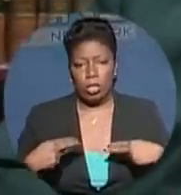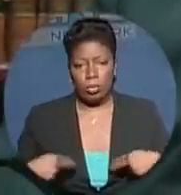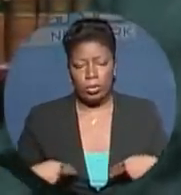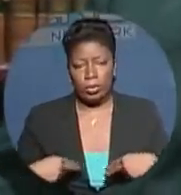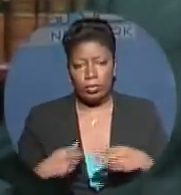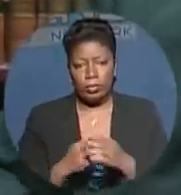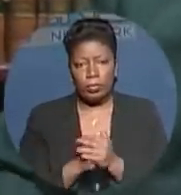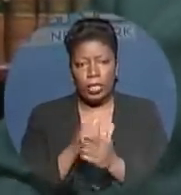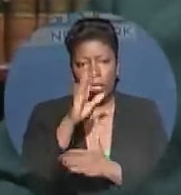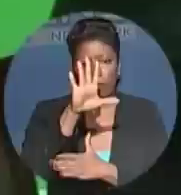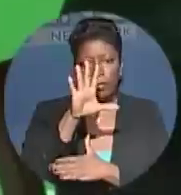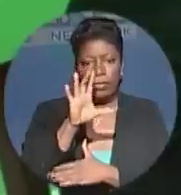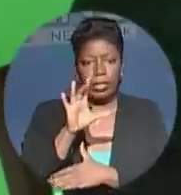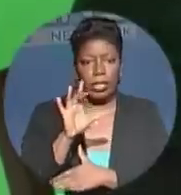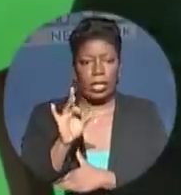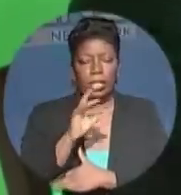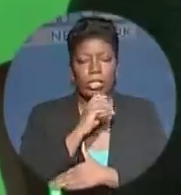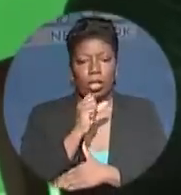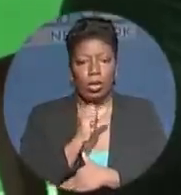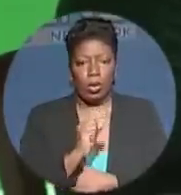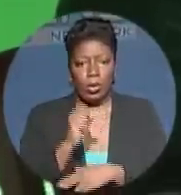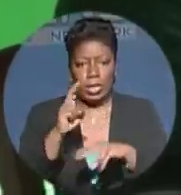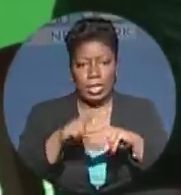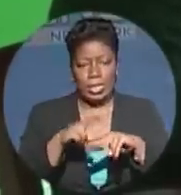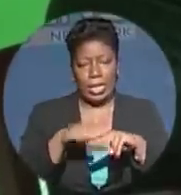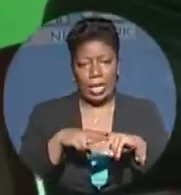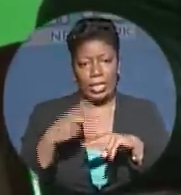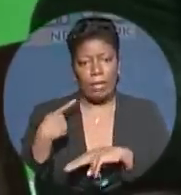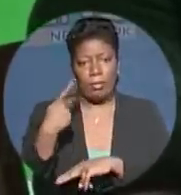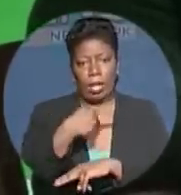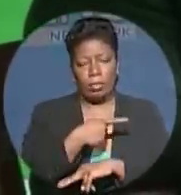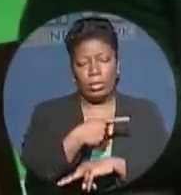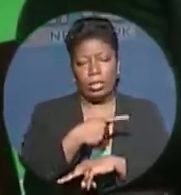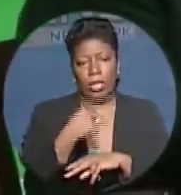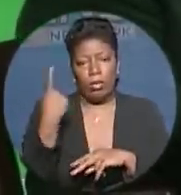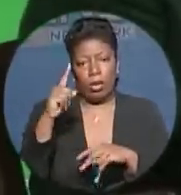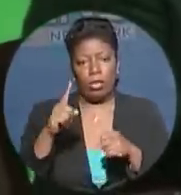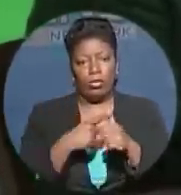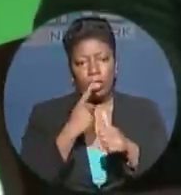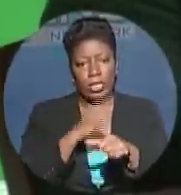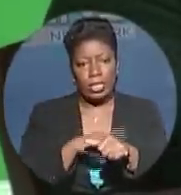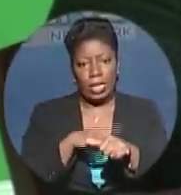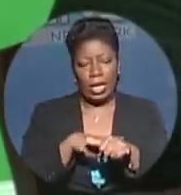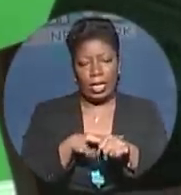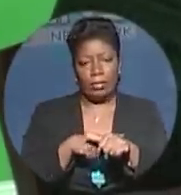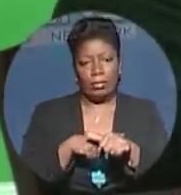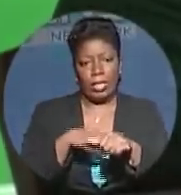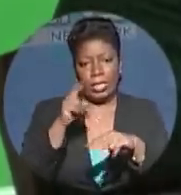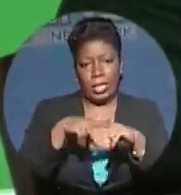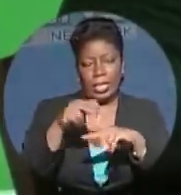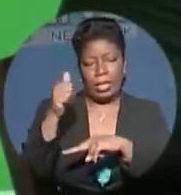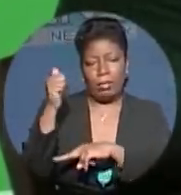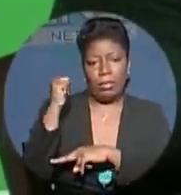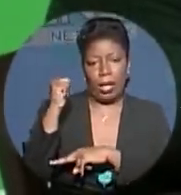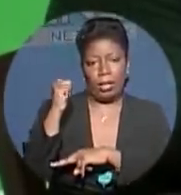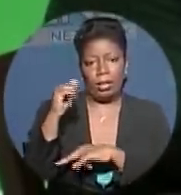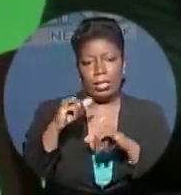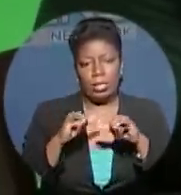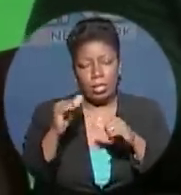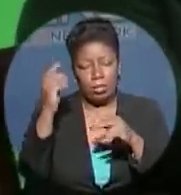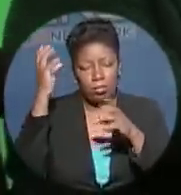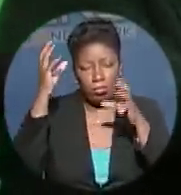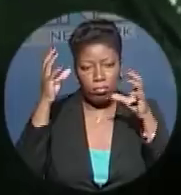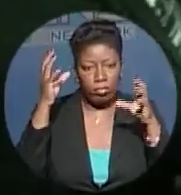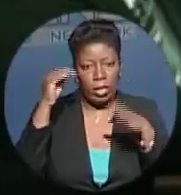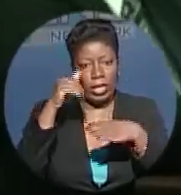58-year-old Russell, who sat in Parliament earlier in the morning session for the first time as a backbencher, is still mulling over in his mind